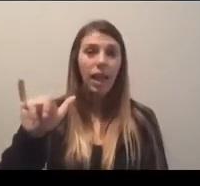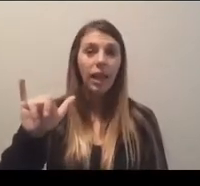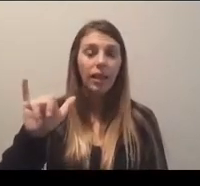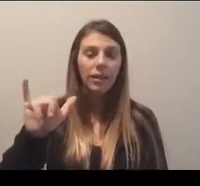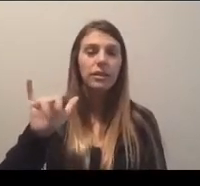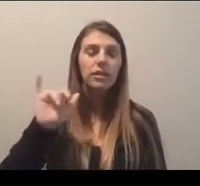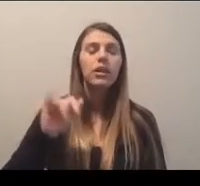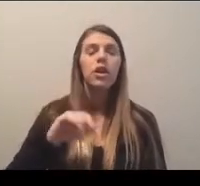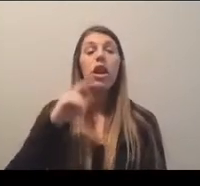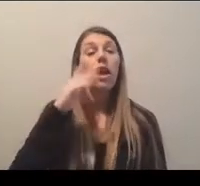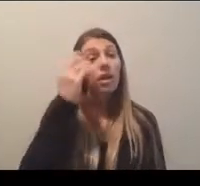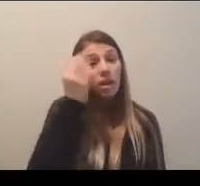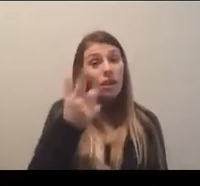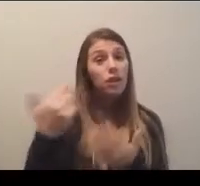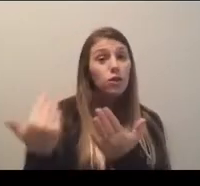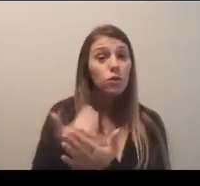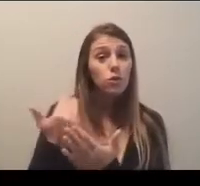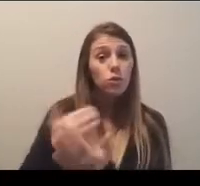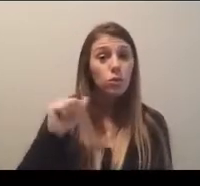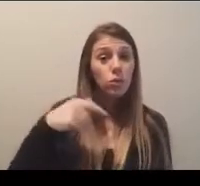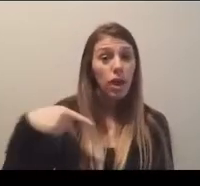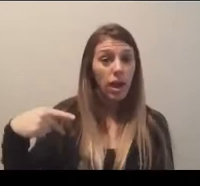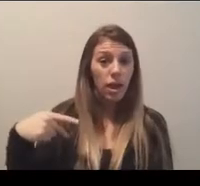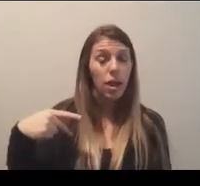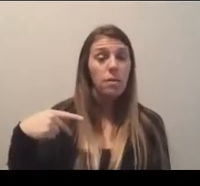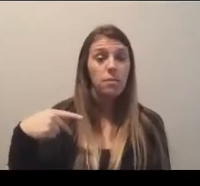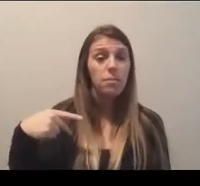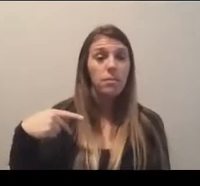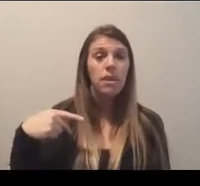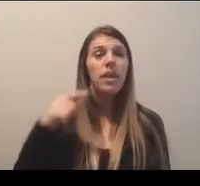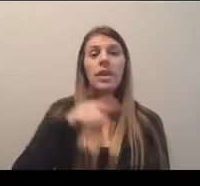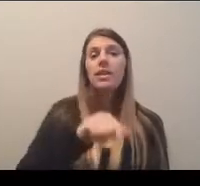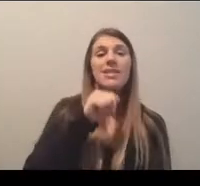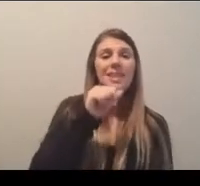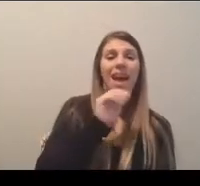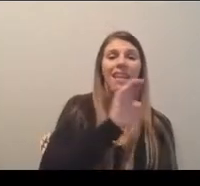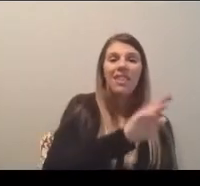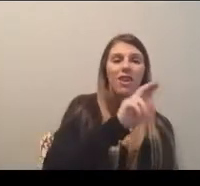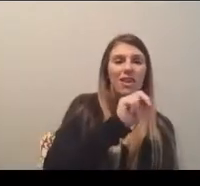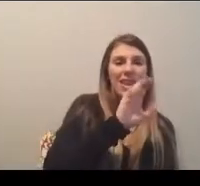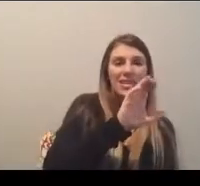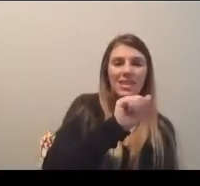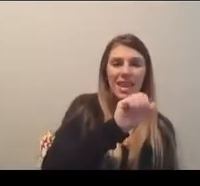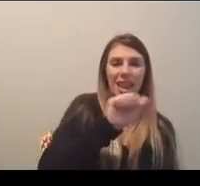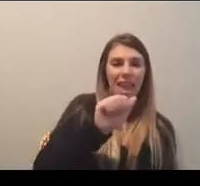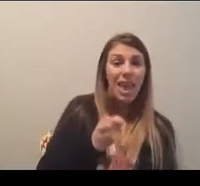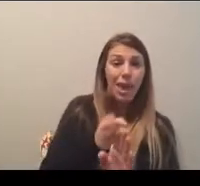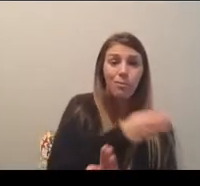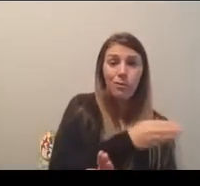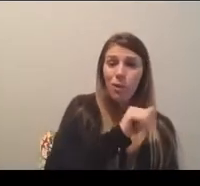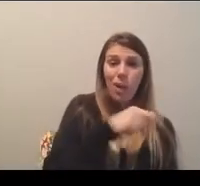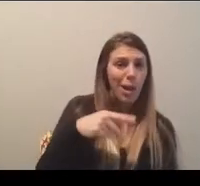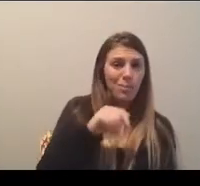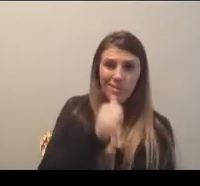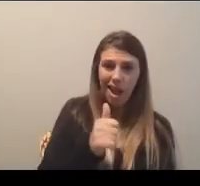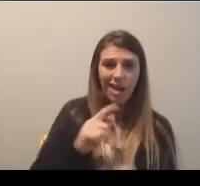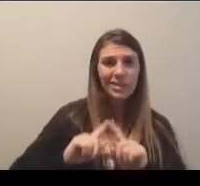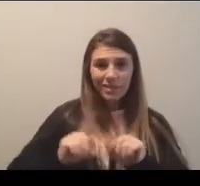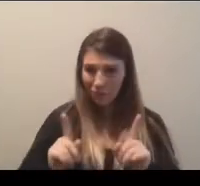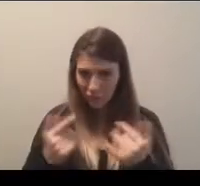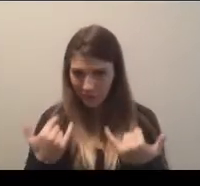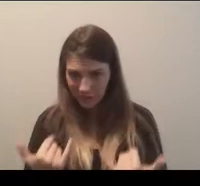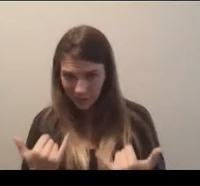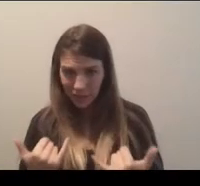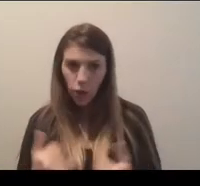this is a new app and is not the NCA apps used previously. So today our